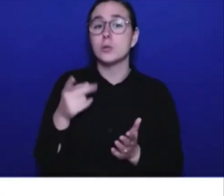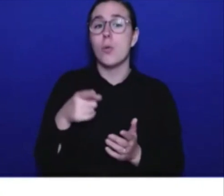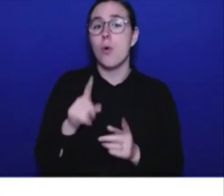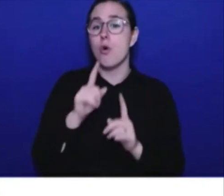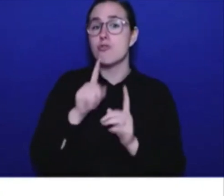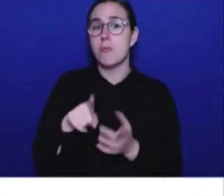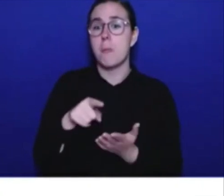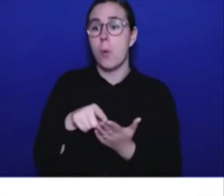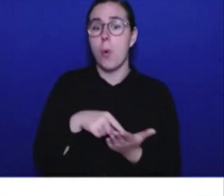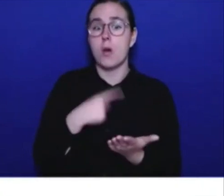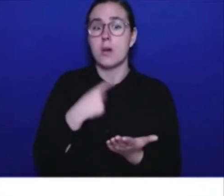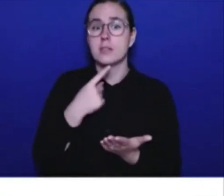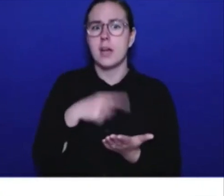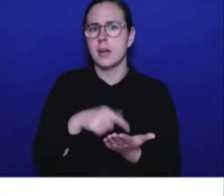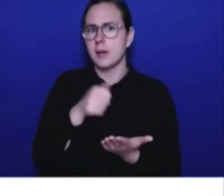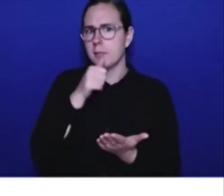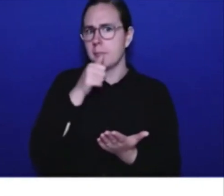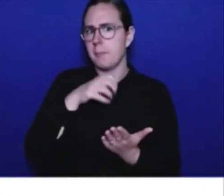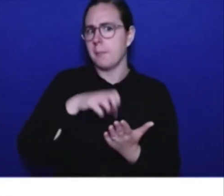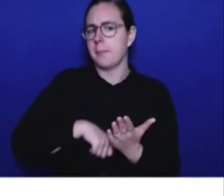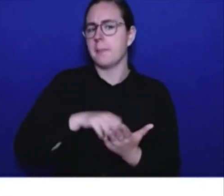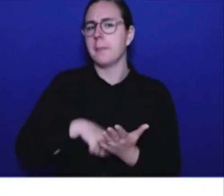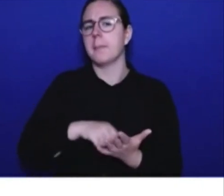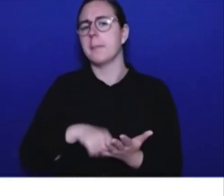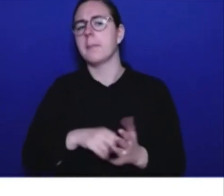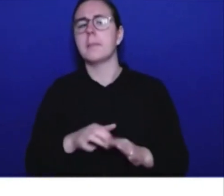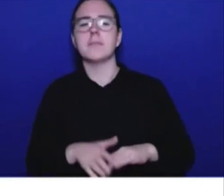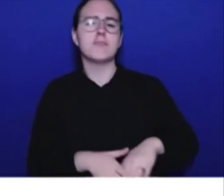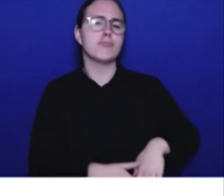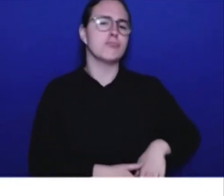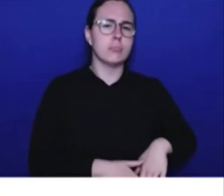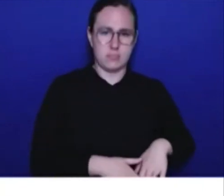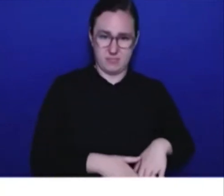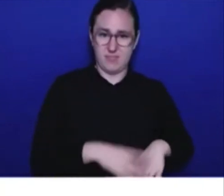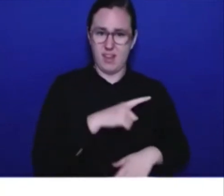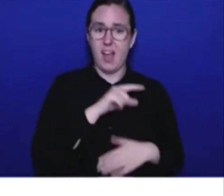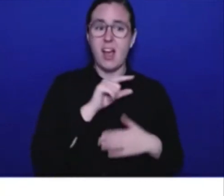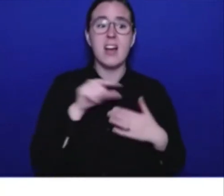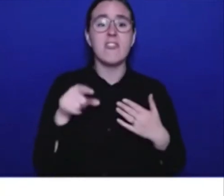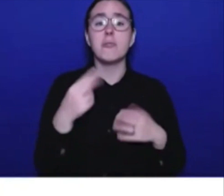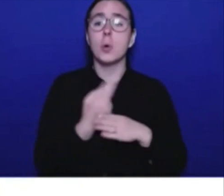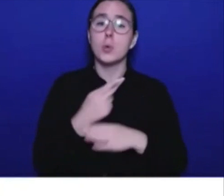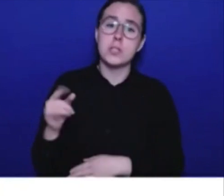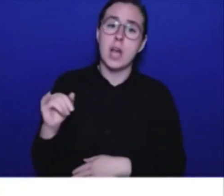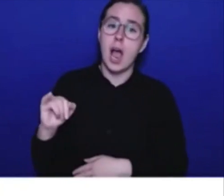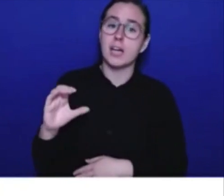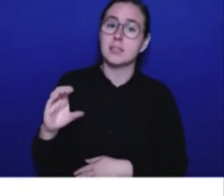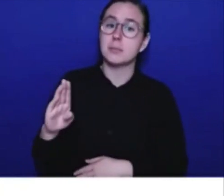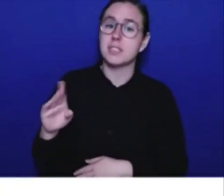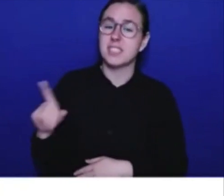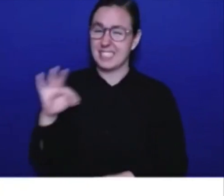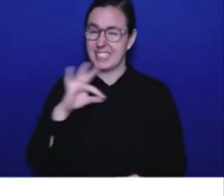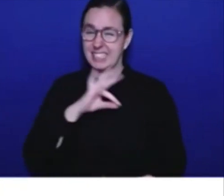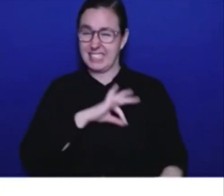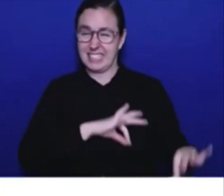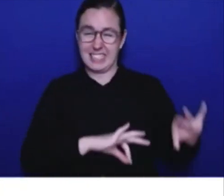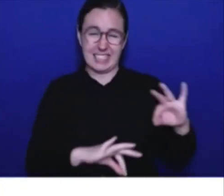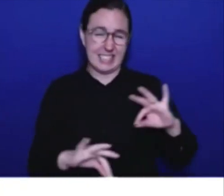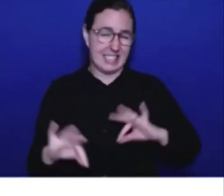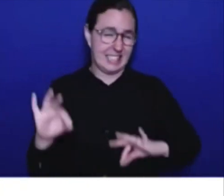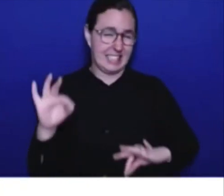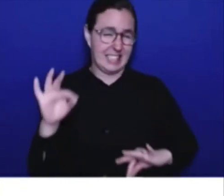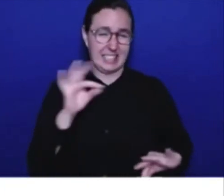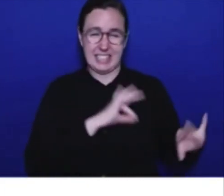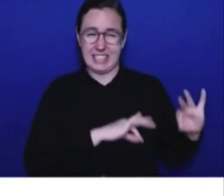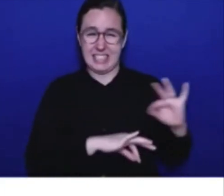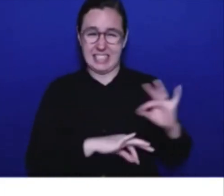fix the Crown Corporation. And the government was using ICBC as an ATM, pulling money out of the corporation to pretend that budgets were balanced.